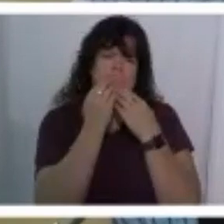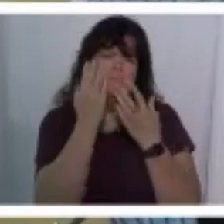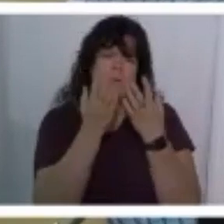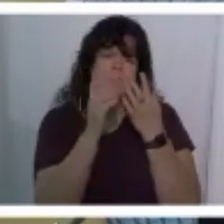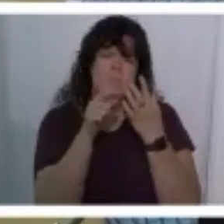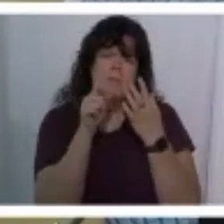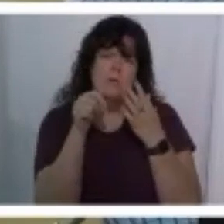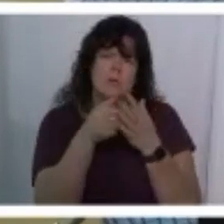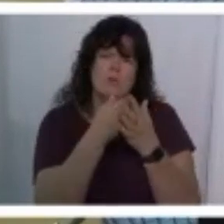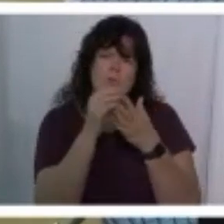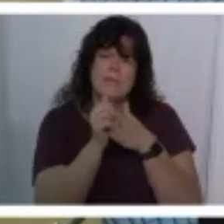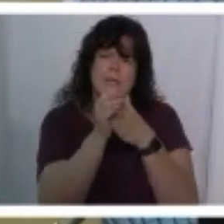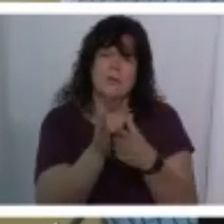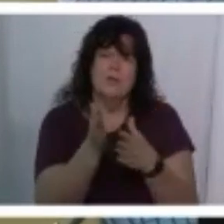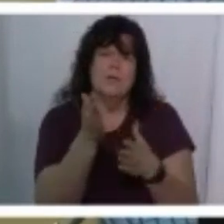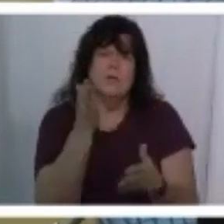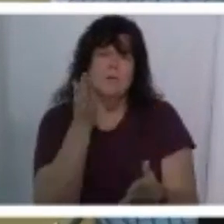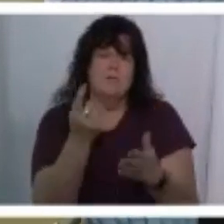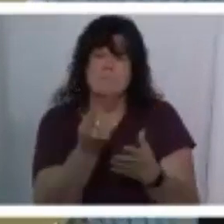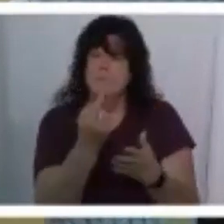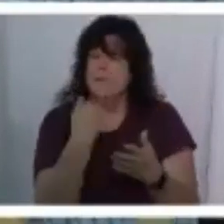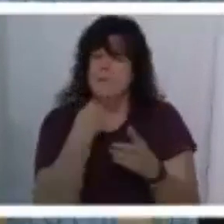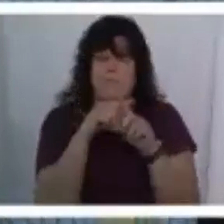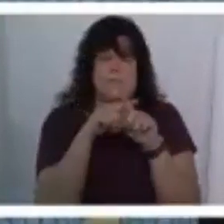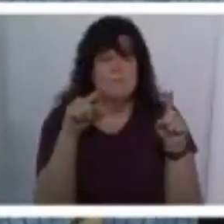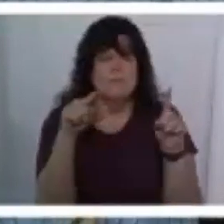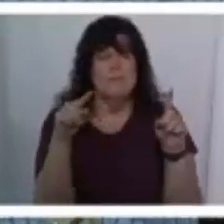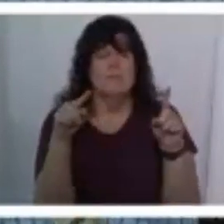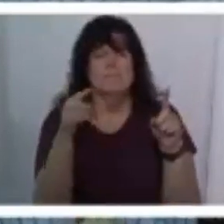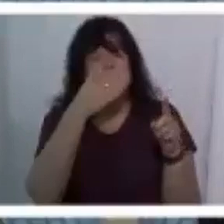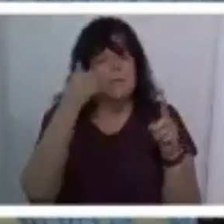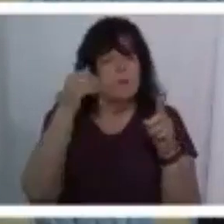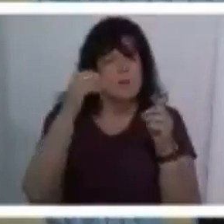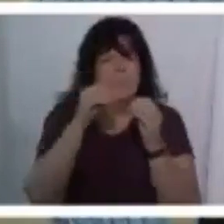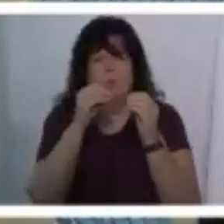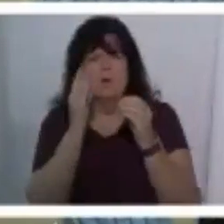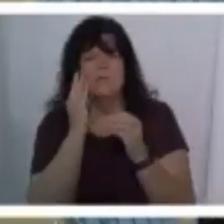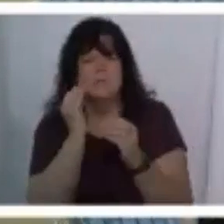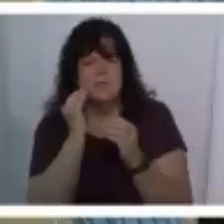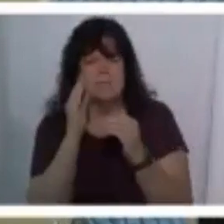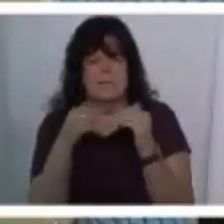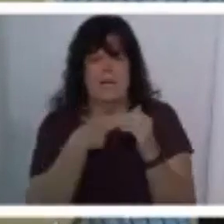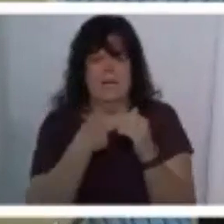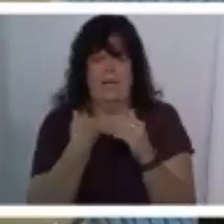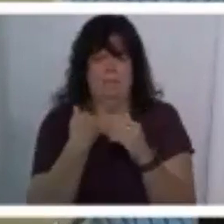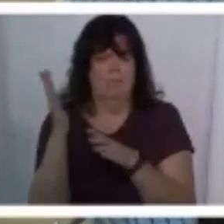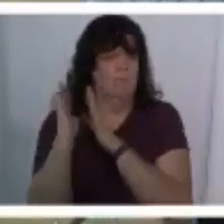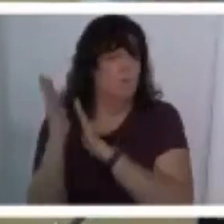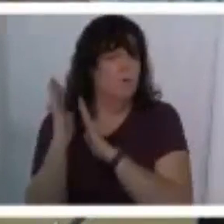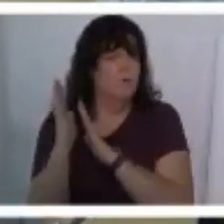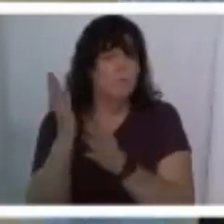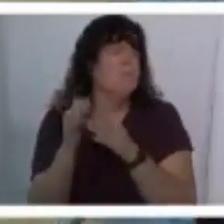new leadership somebody who just had different better more experiences than i had whose leadership